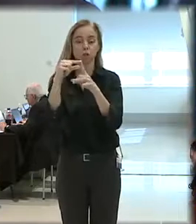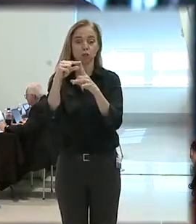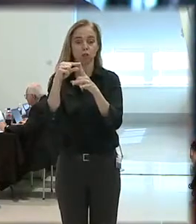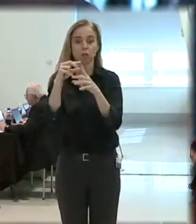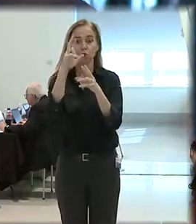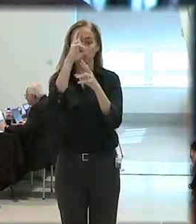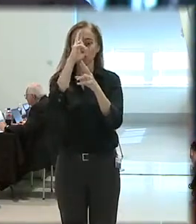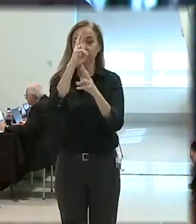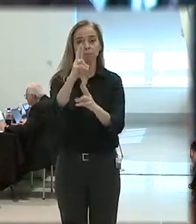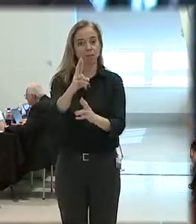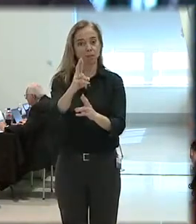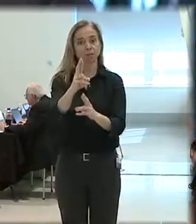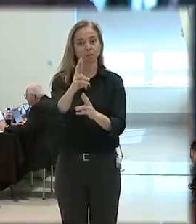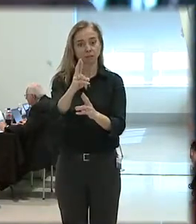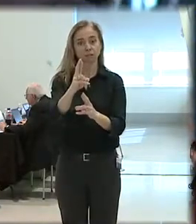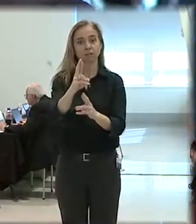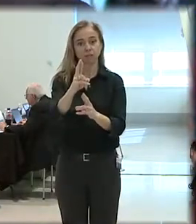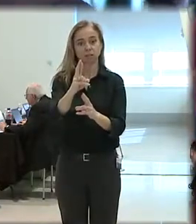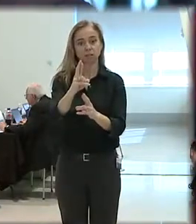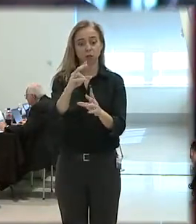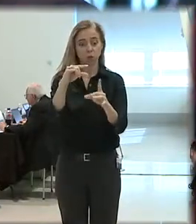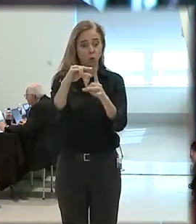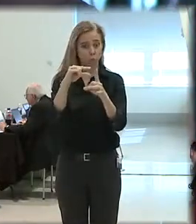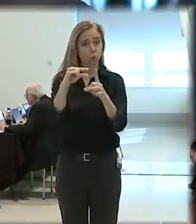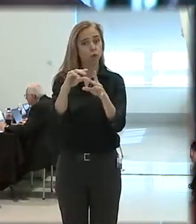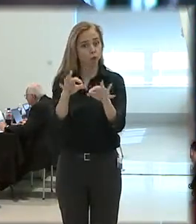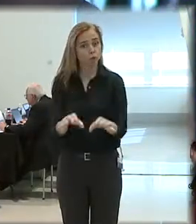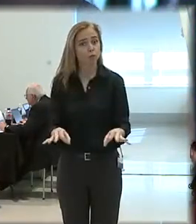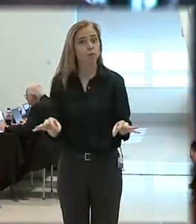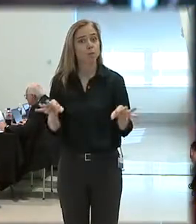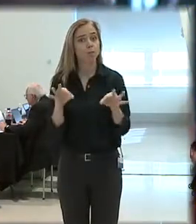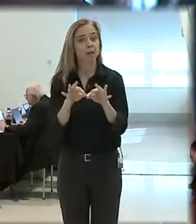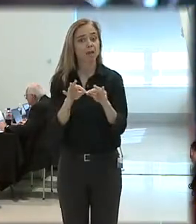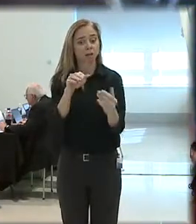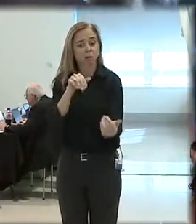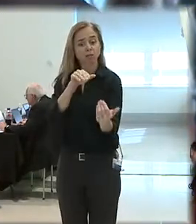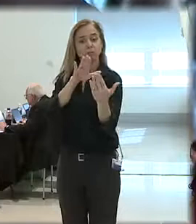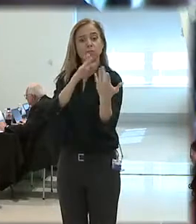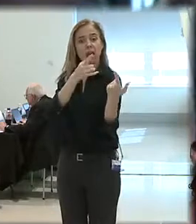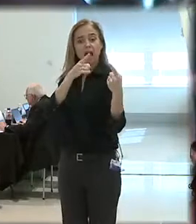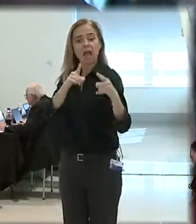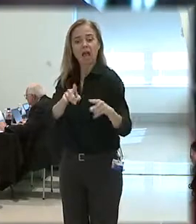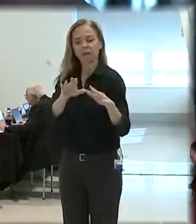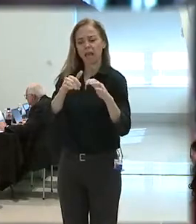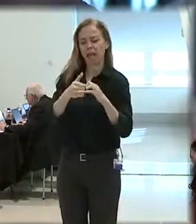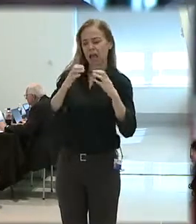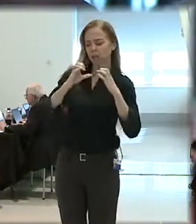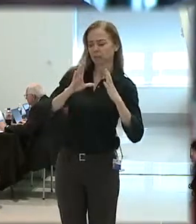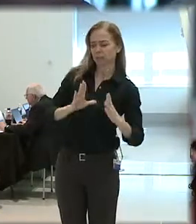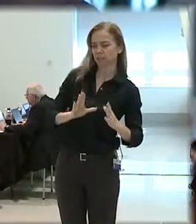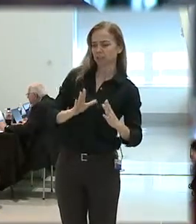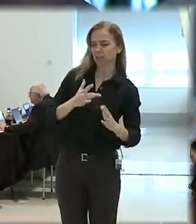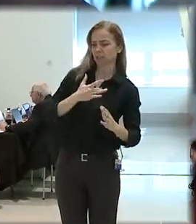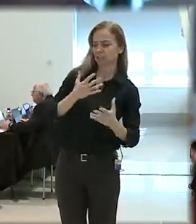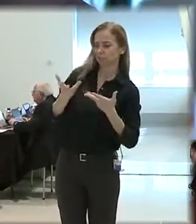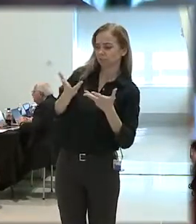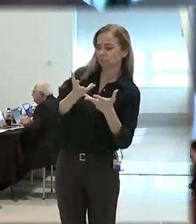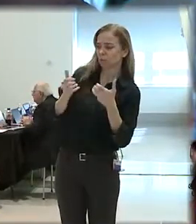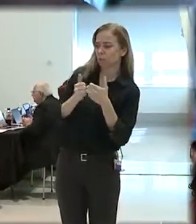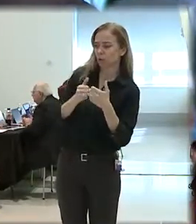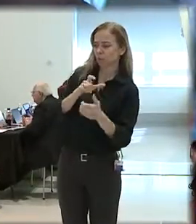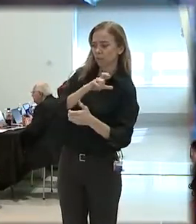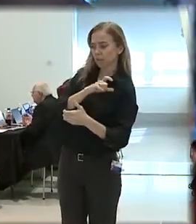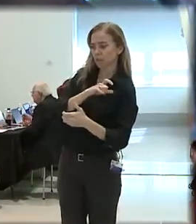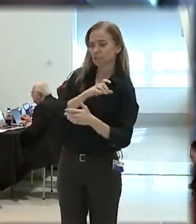is respect, because words matter. In these confrontations, how citizens talk to police and how police talk to